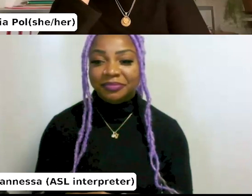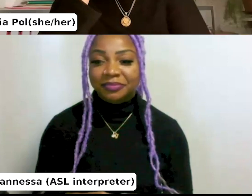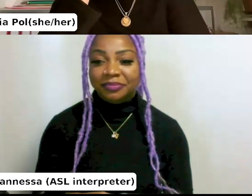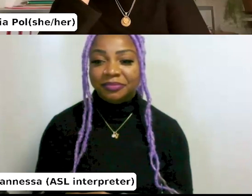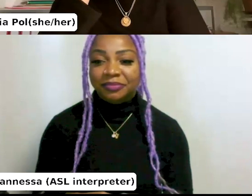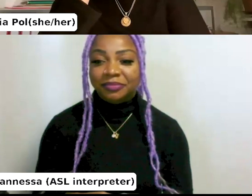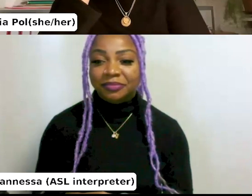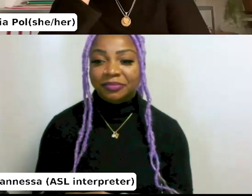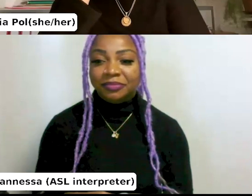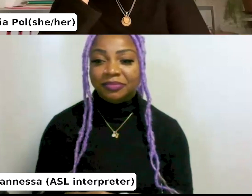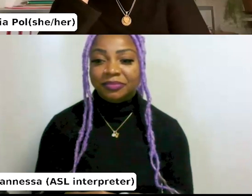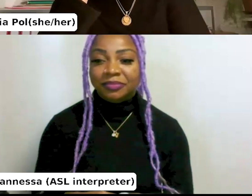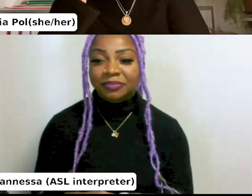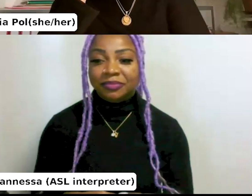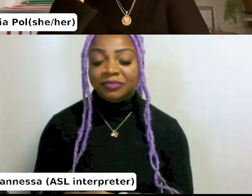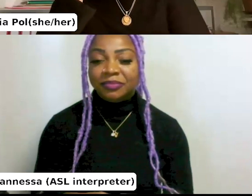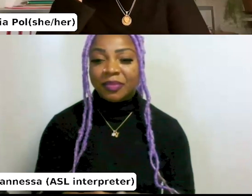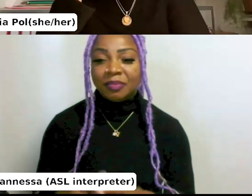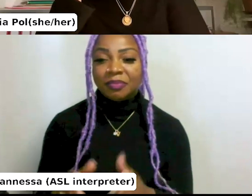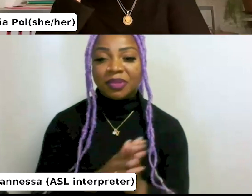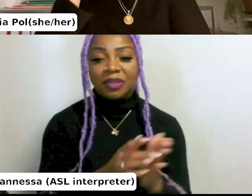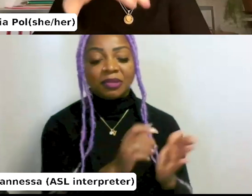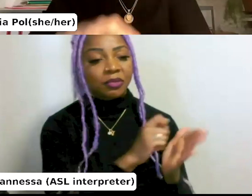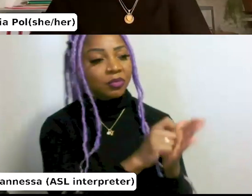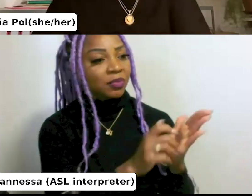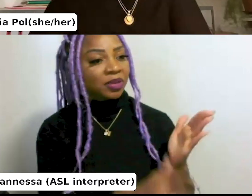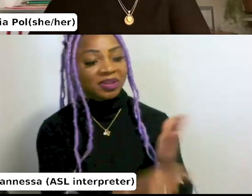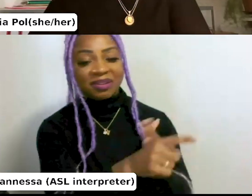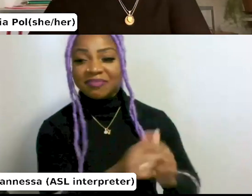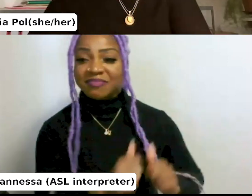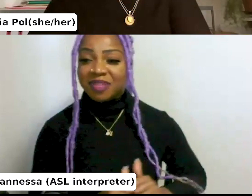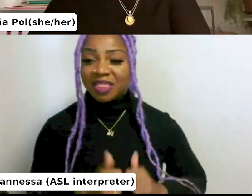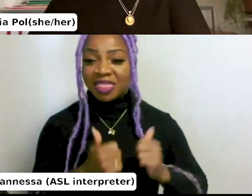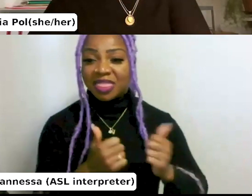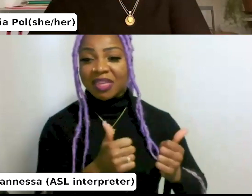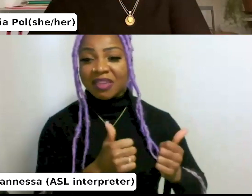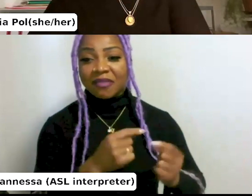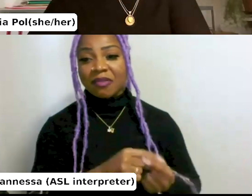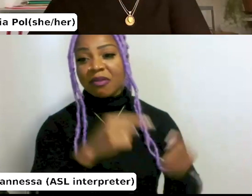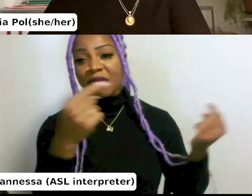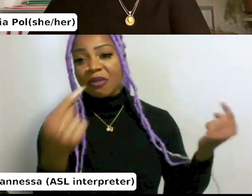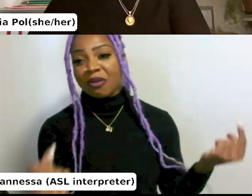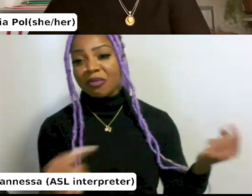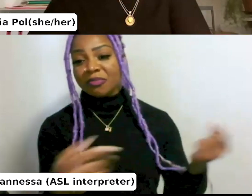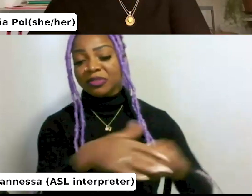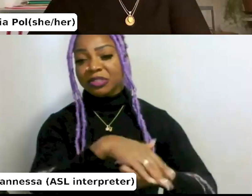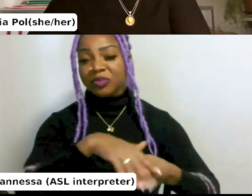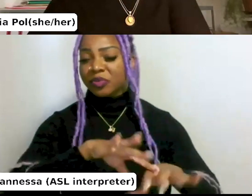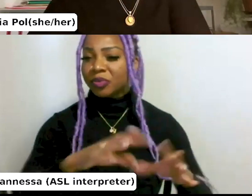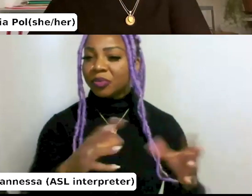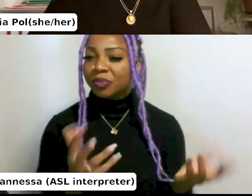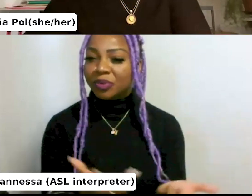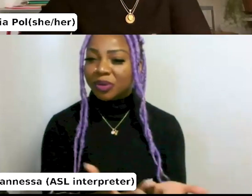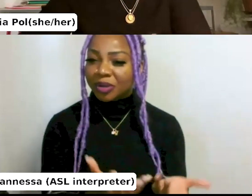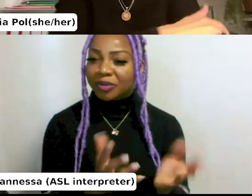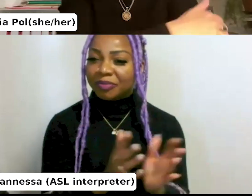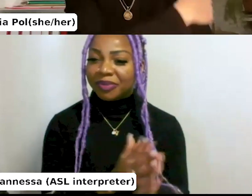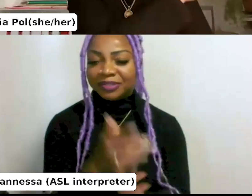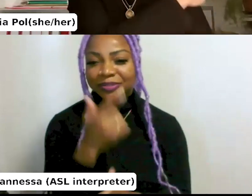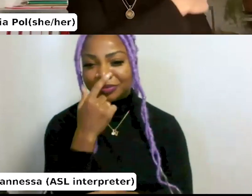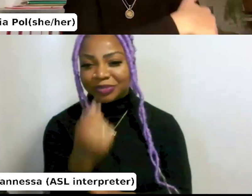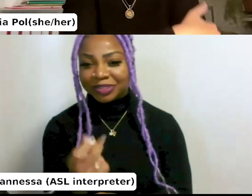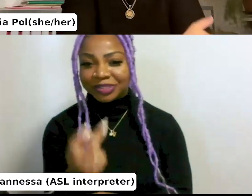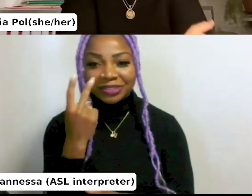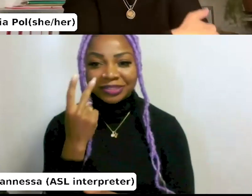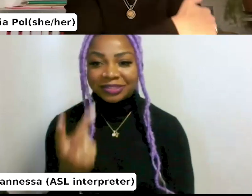lives on the other side of the planet and yeah, it's a very different interaction than seeing somebody's Instagram where they post like